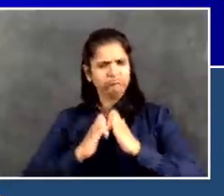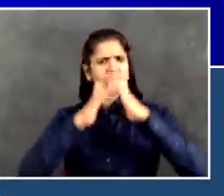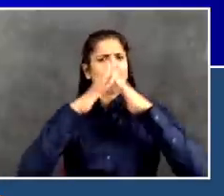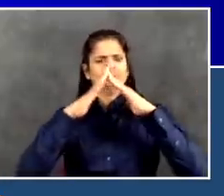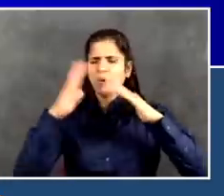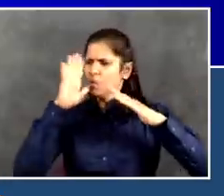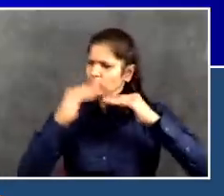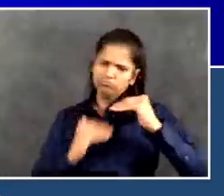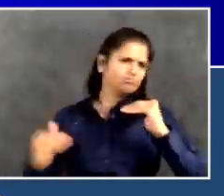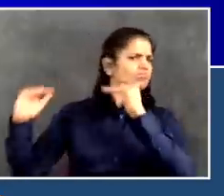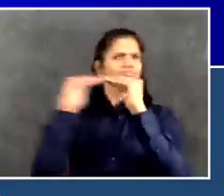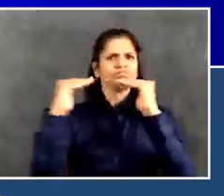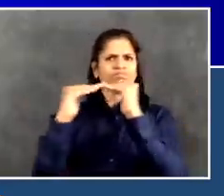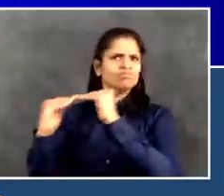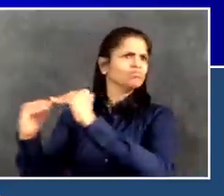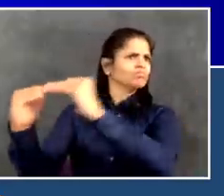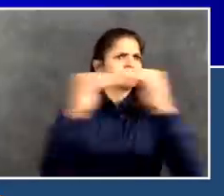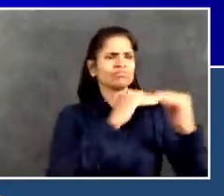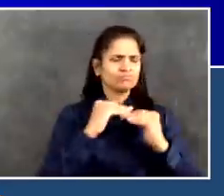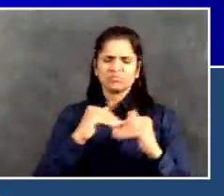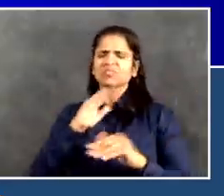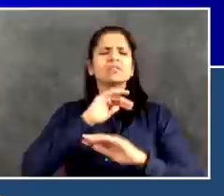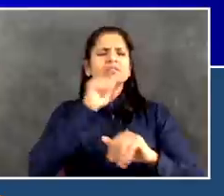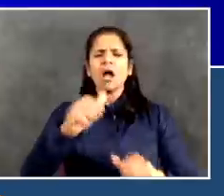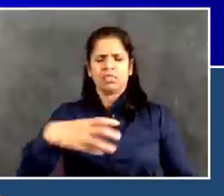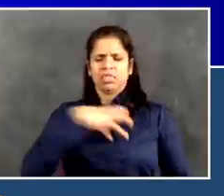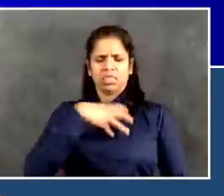generations. York City has always come back.